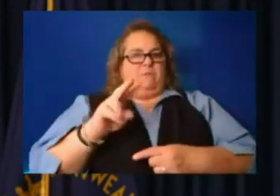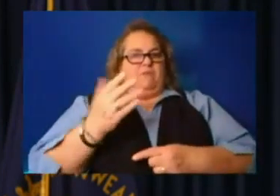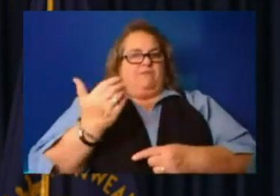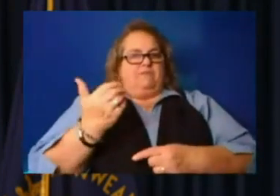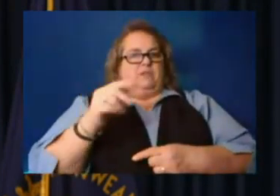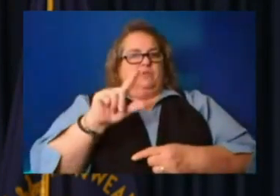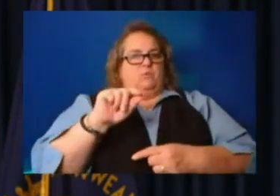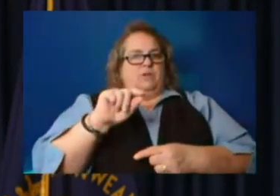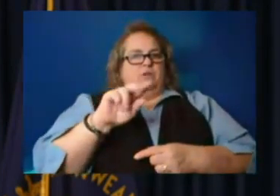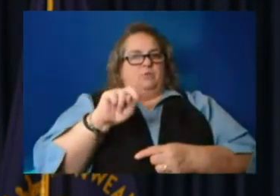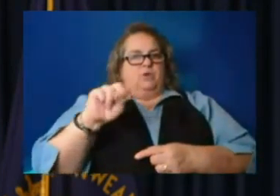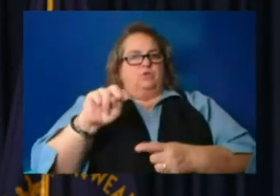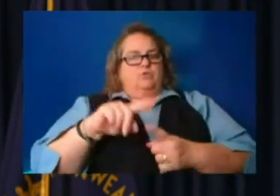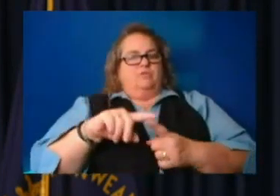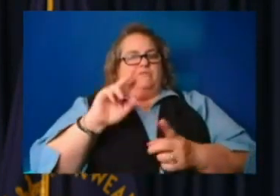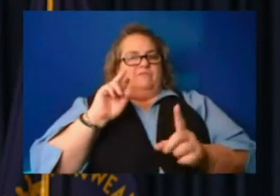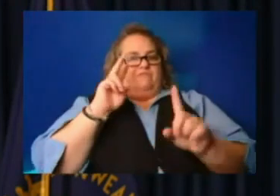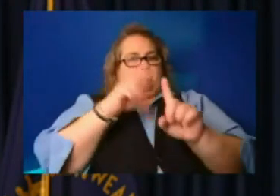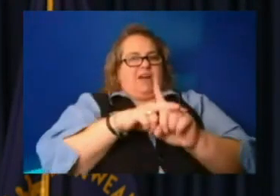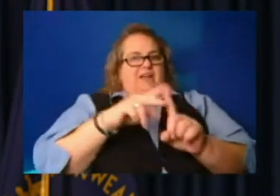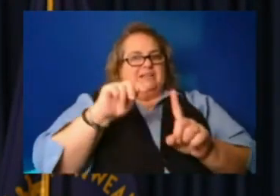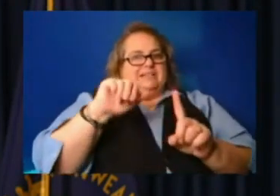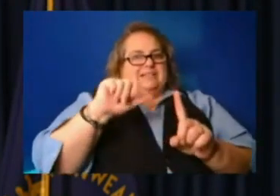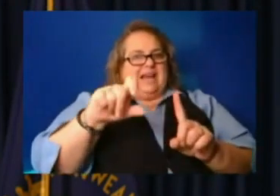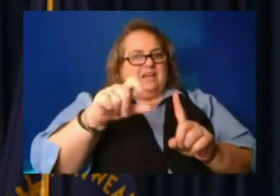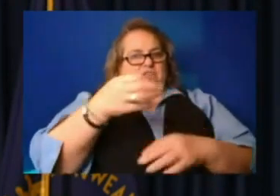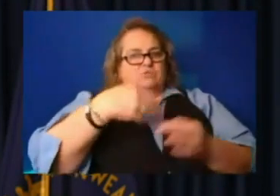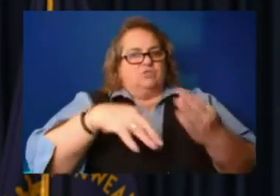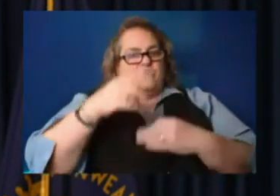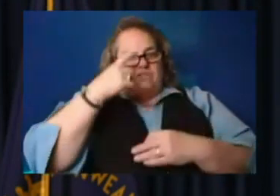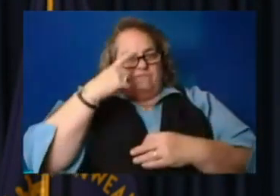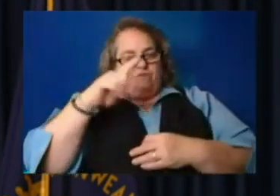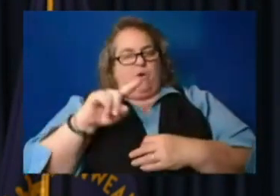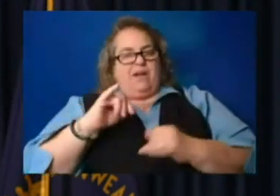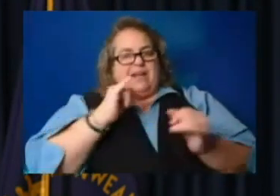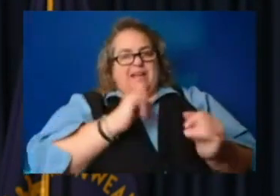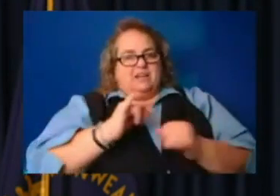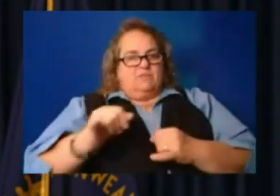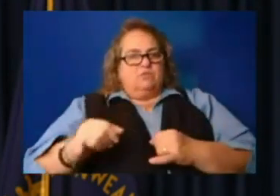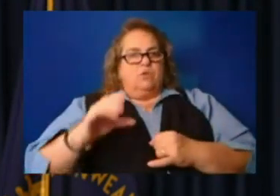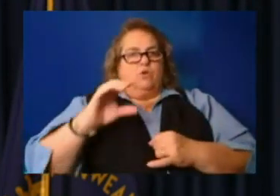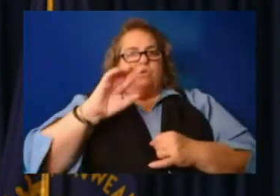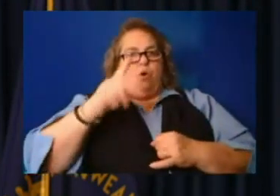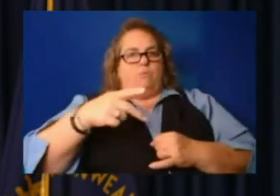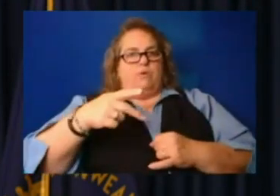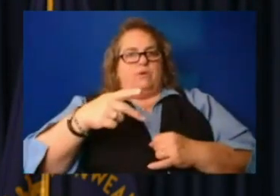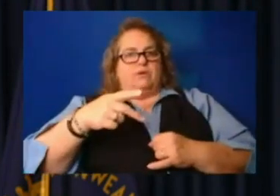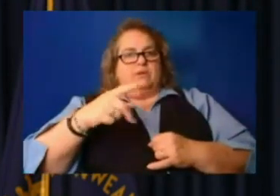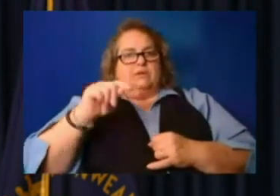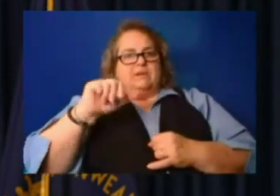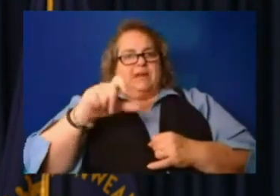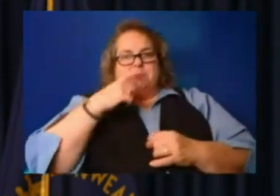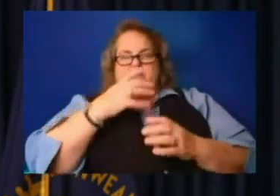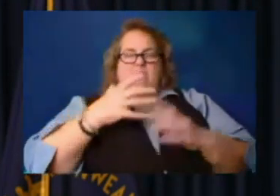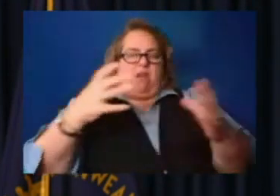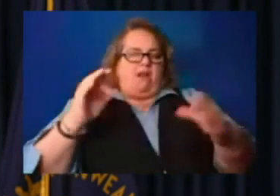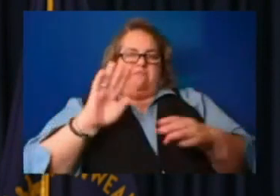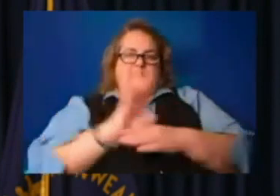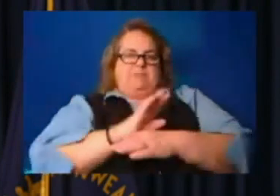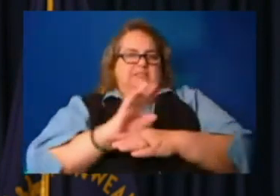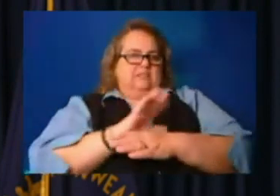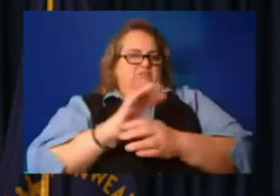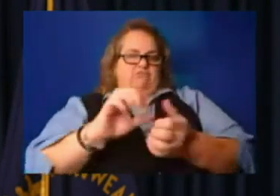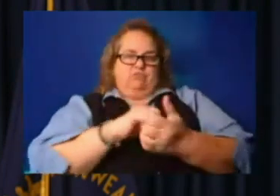to file tax returns for individual income tax, corporate income tax, because there are a whole bunch of businesses wiped out and limited